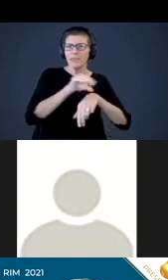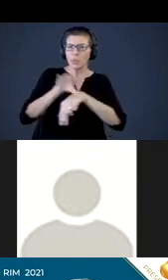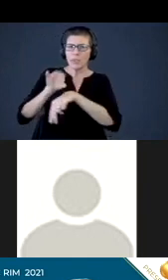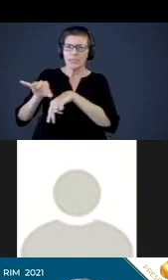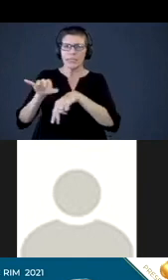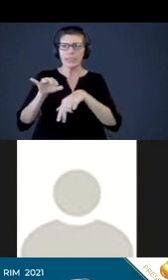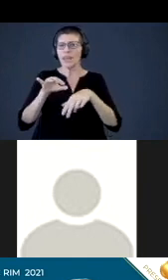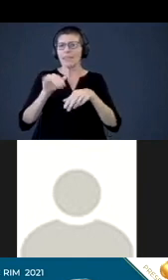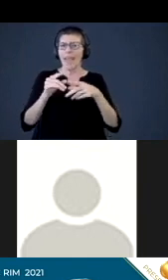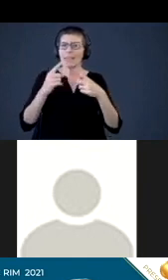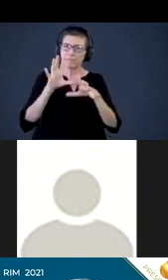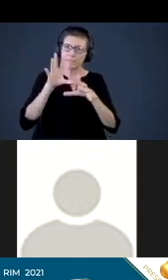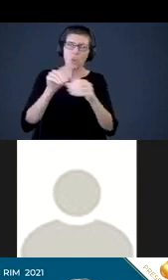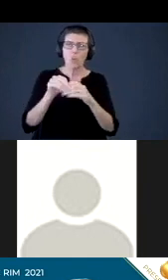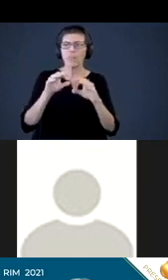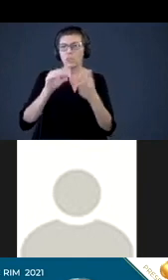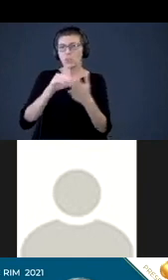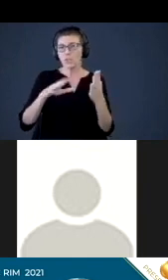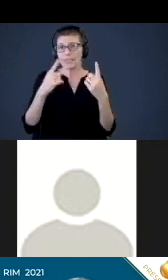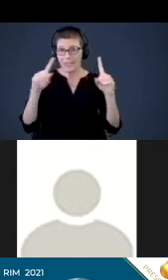which are family, school and community.